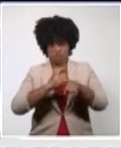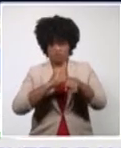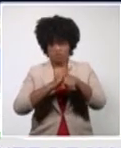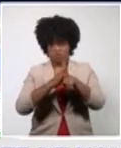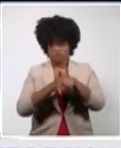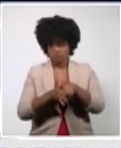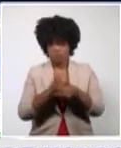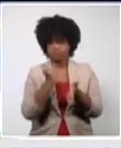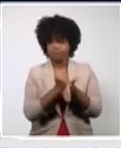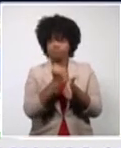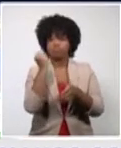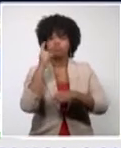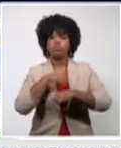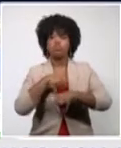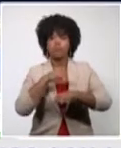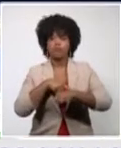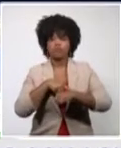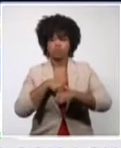of the test.